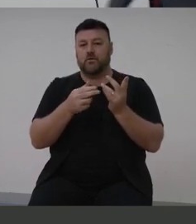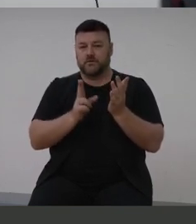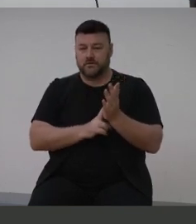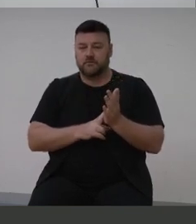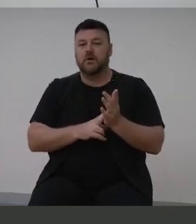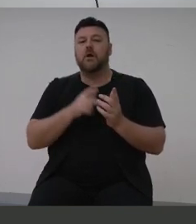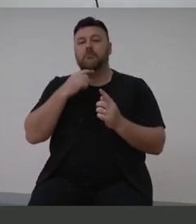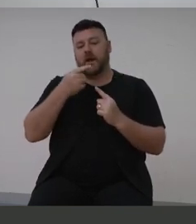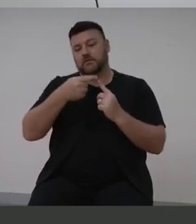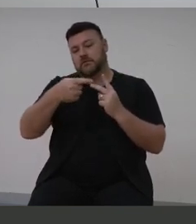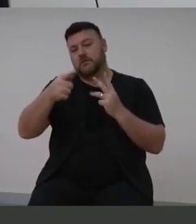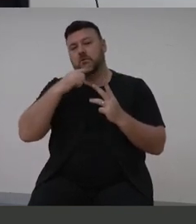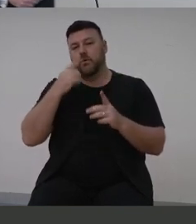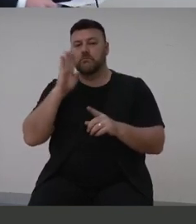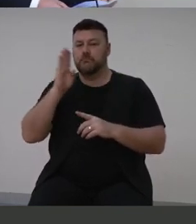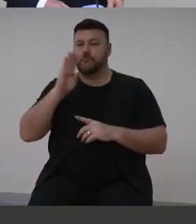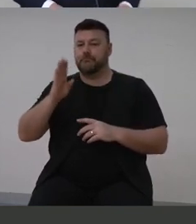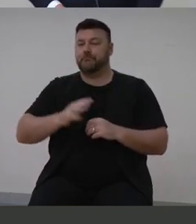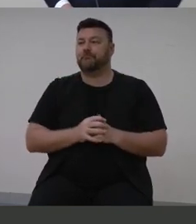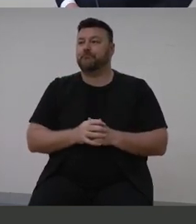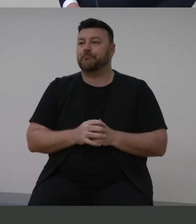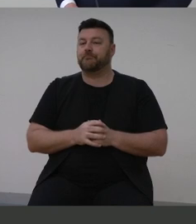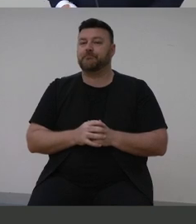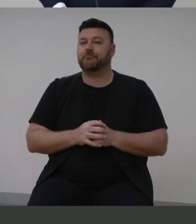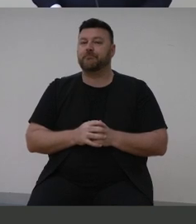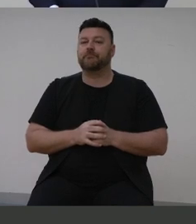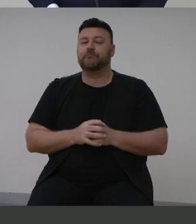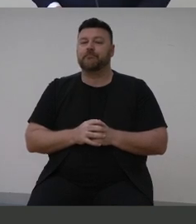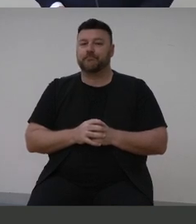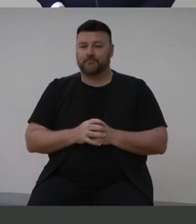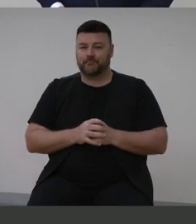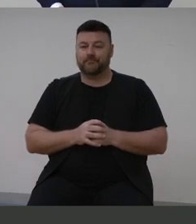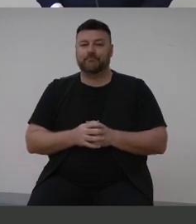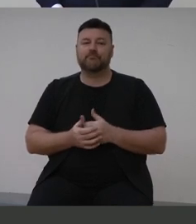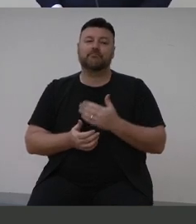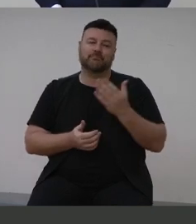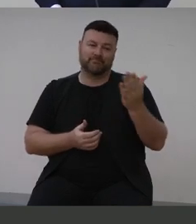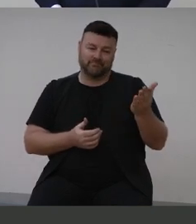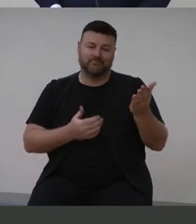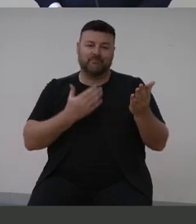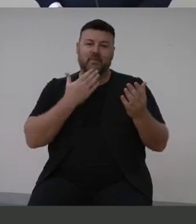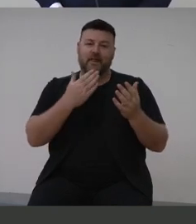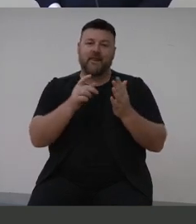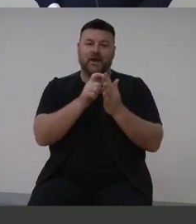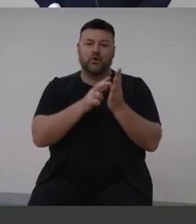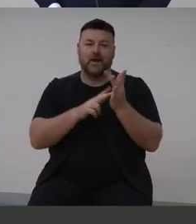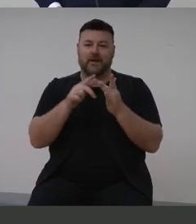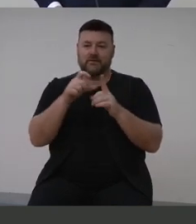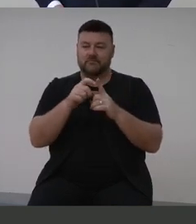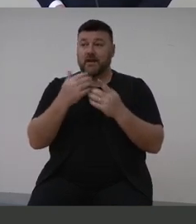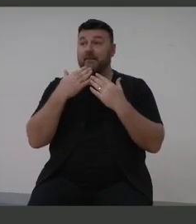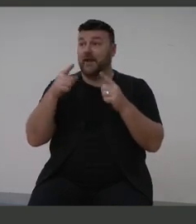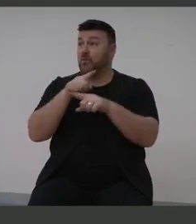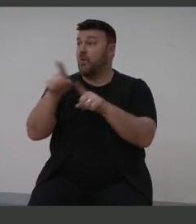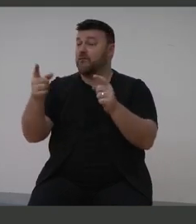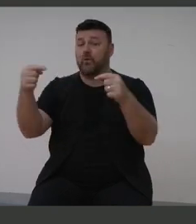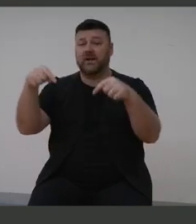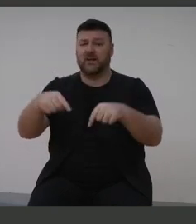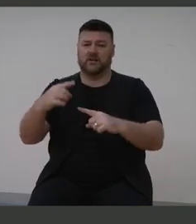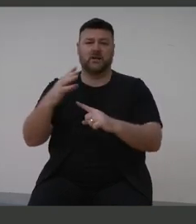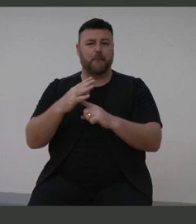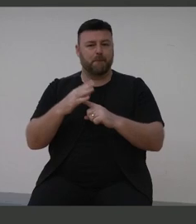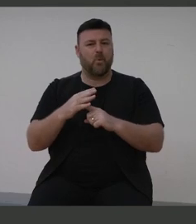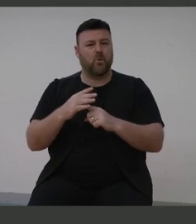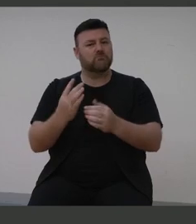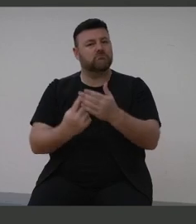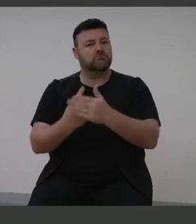Mr. Zimmerman, thank you. Thank you. Thank you, David. And thank you, everyone, for being here today on such an important occasion. I, too, want to